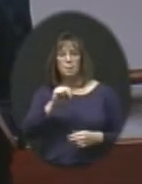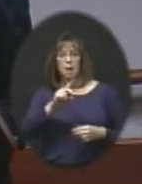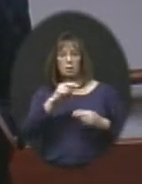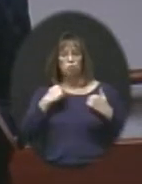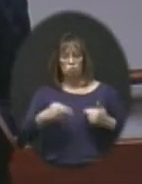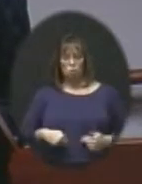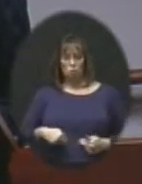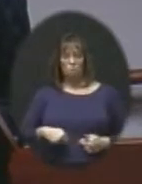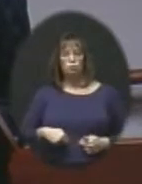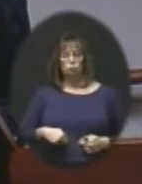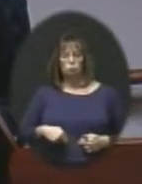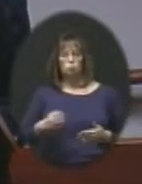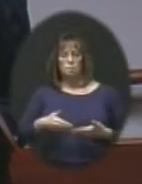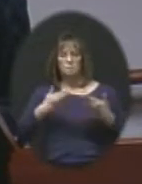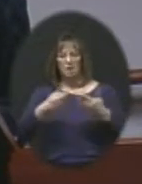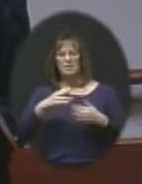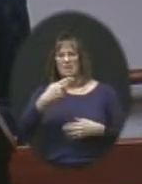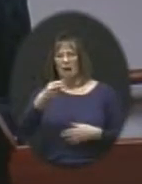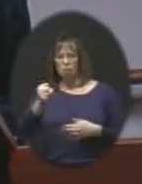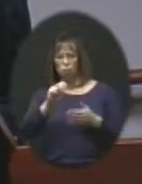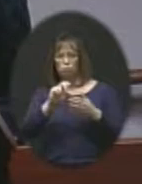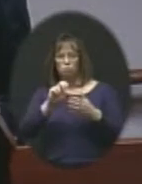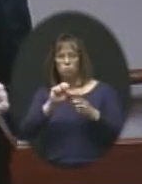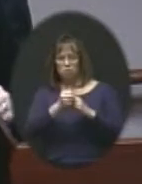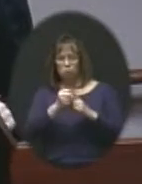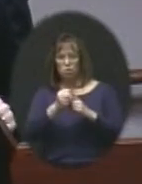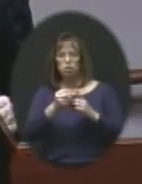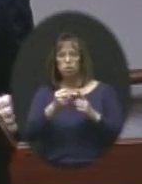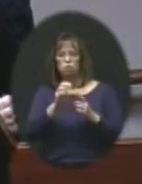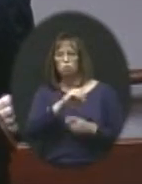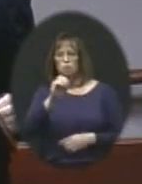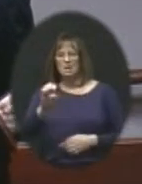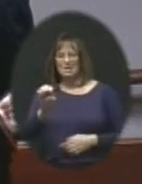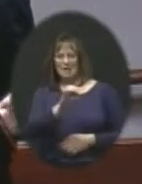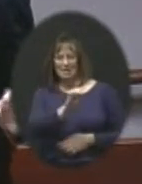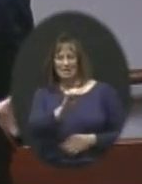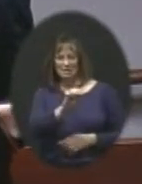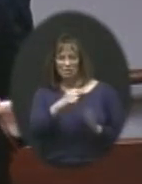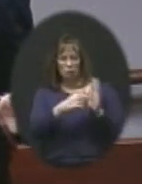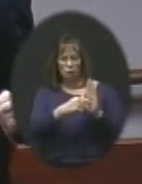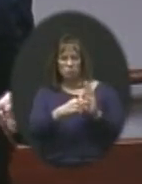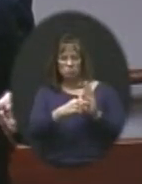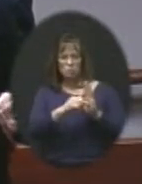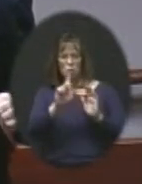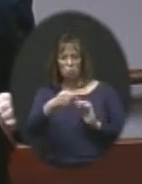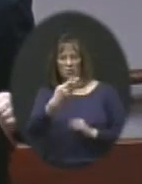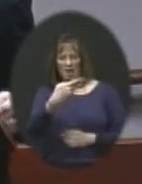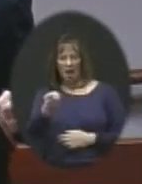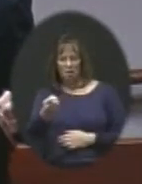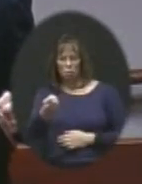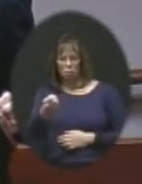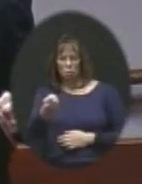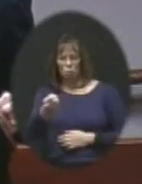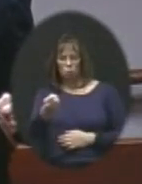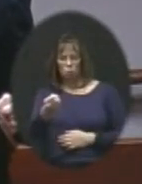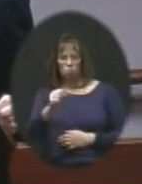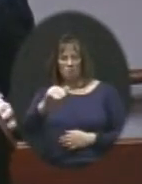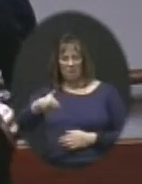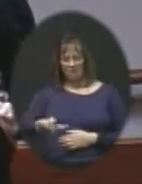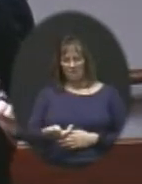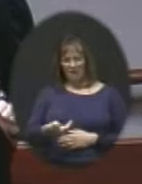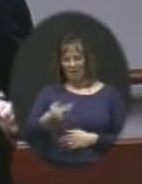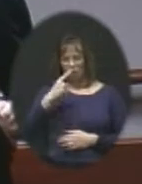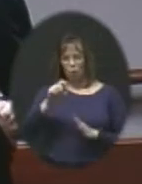especially in the secondary situation, I believe. Those, Olathe East, for example, is the only high school to be invited